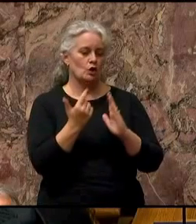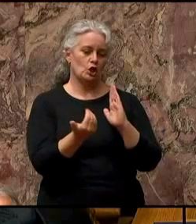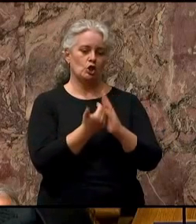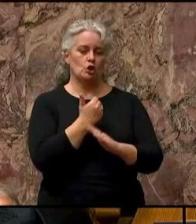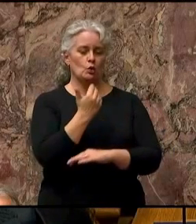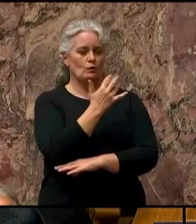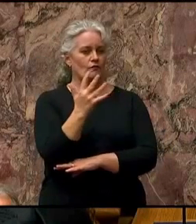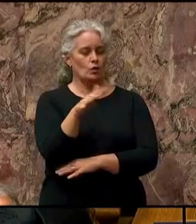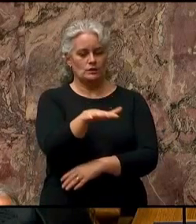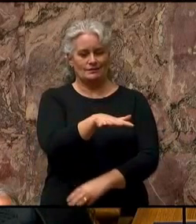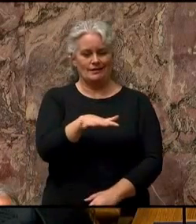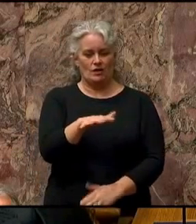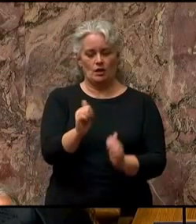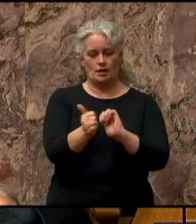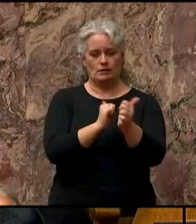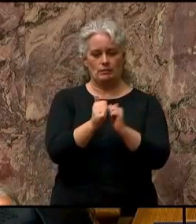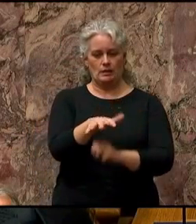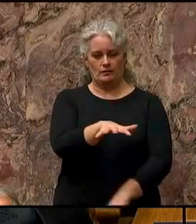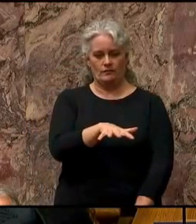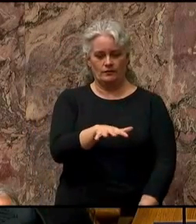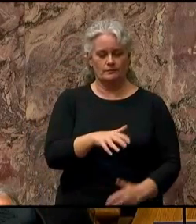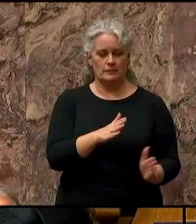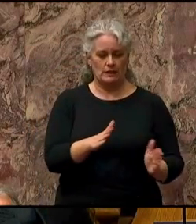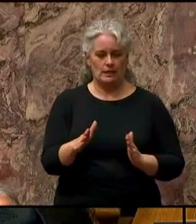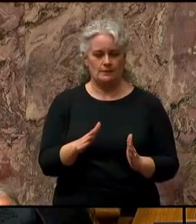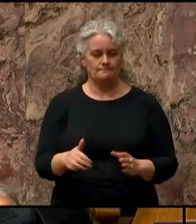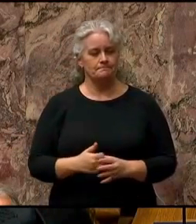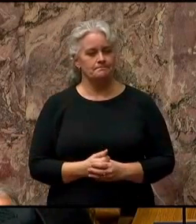forest sector competitiveness strategy.